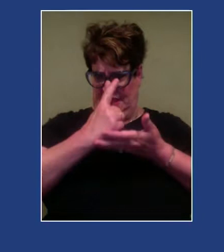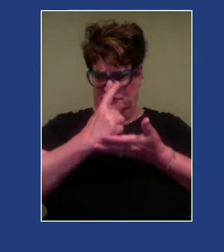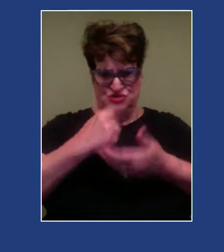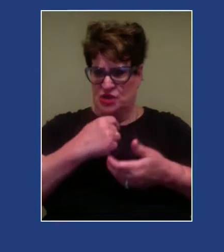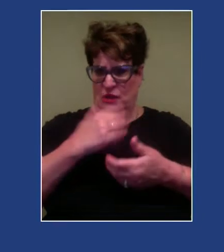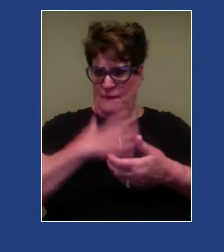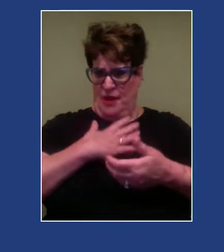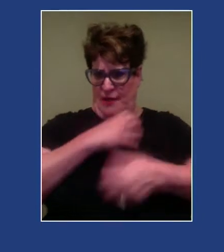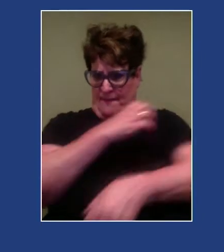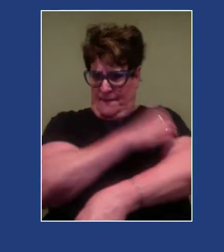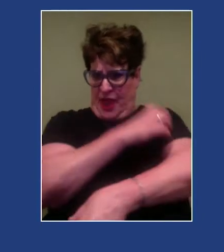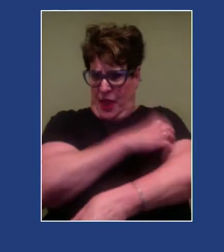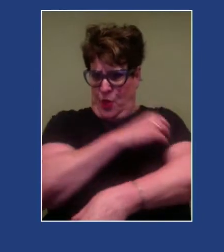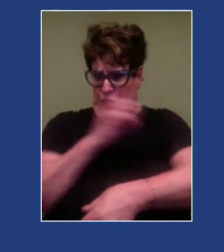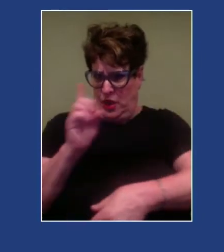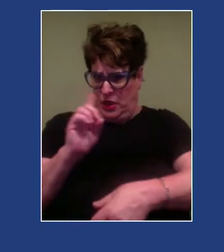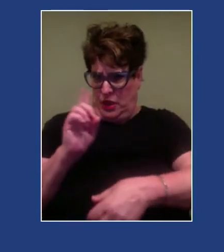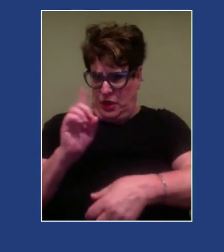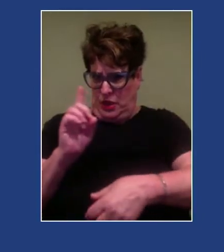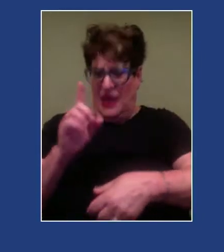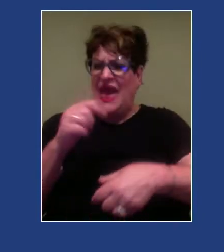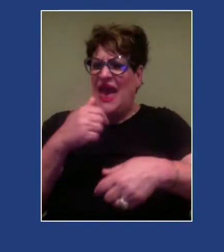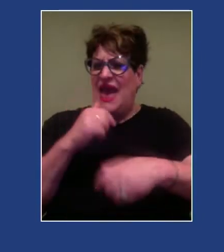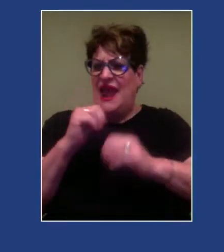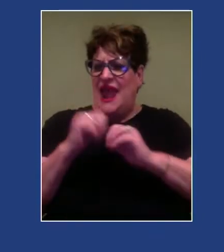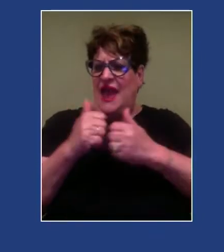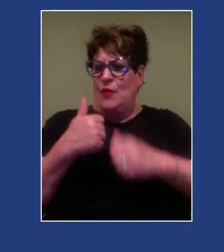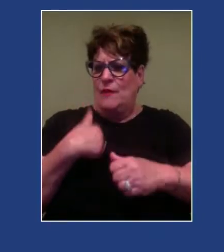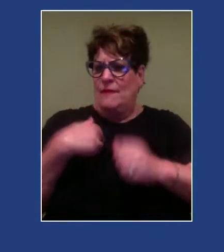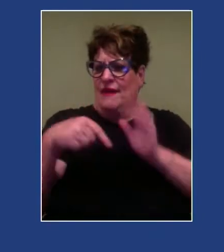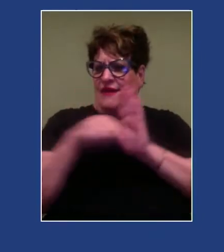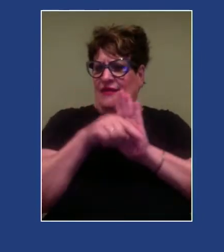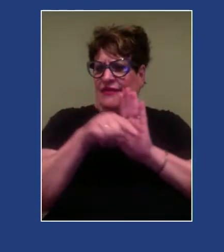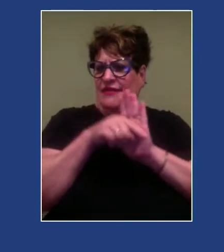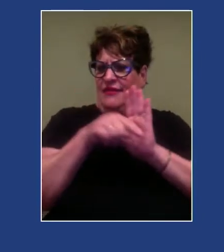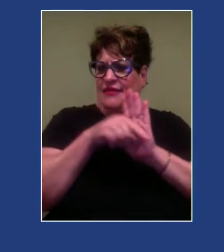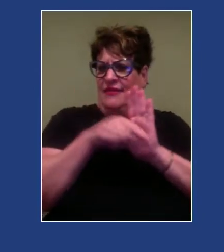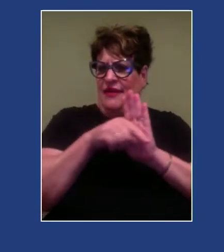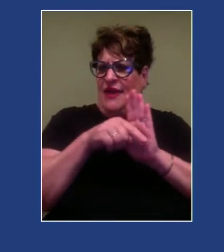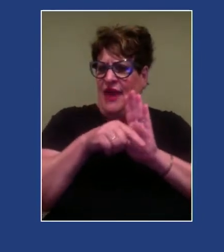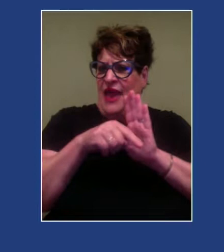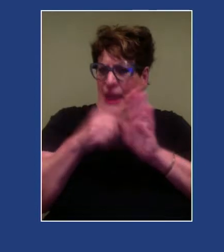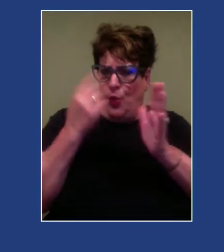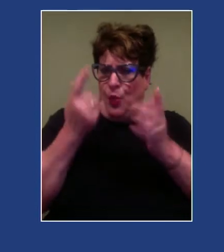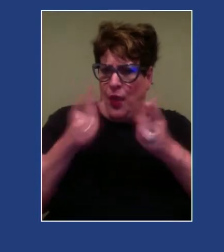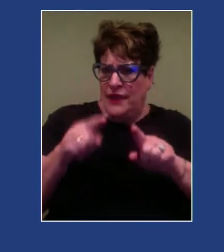power? And also what are the ways that I might be disadvantaged within the dynamic with my client?